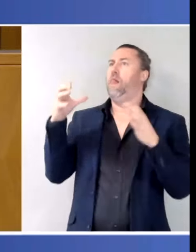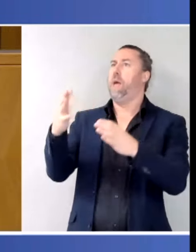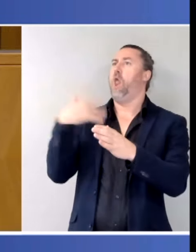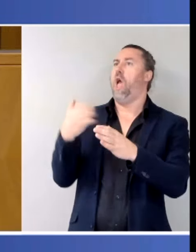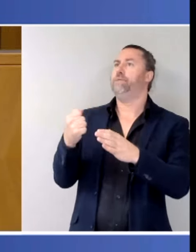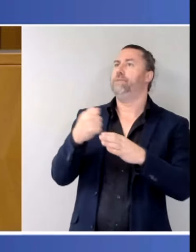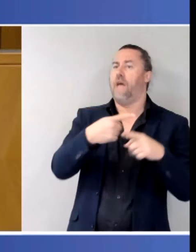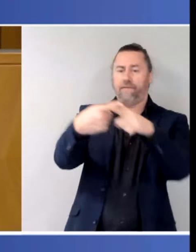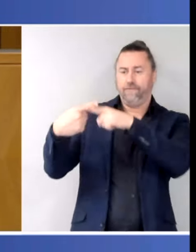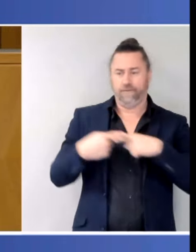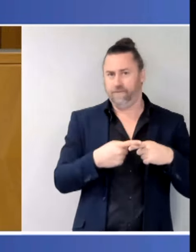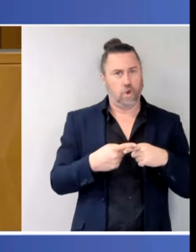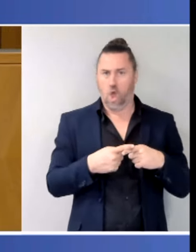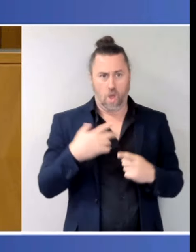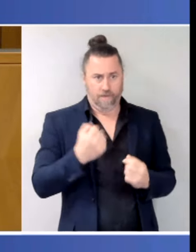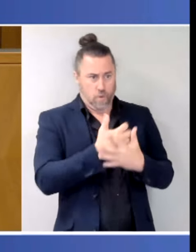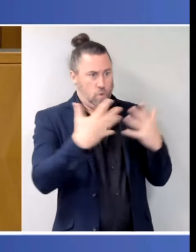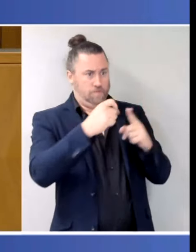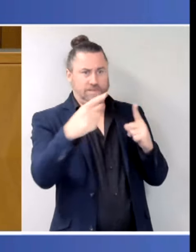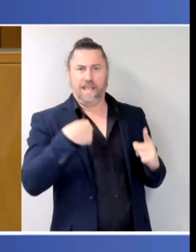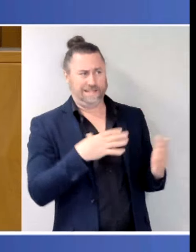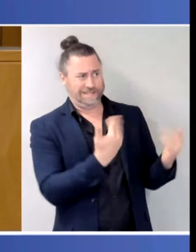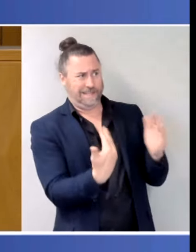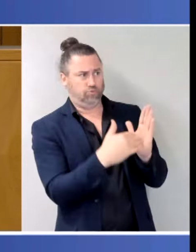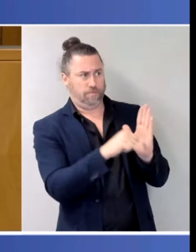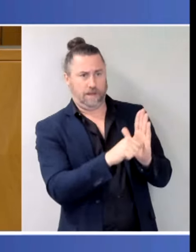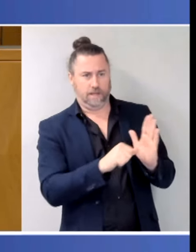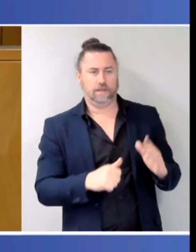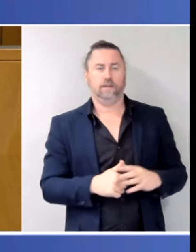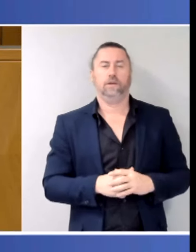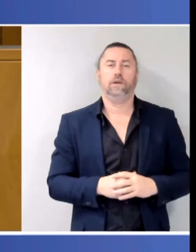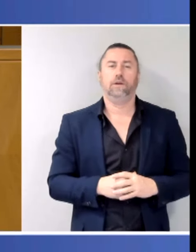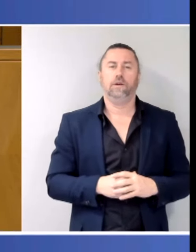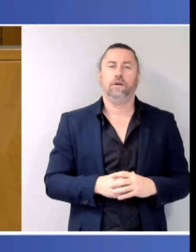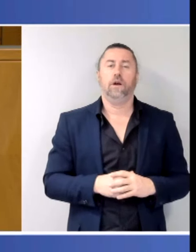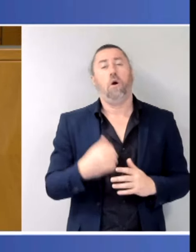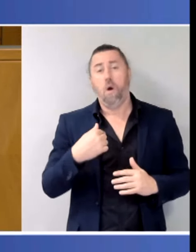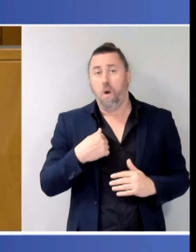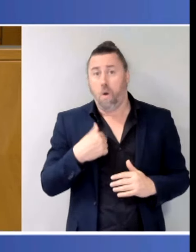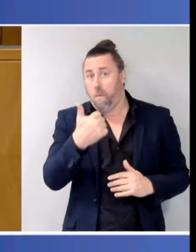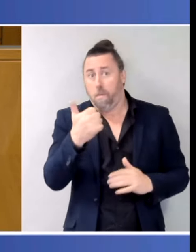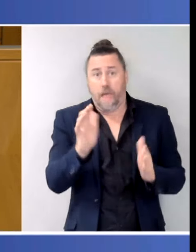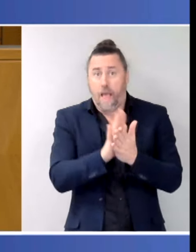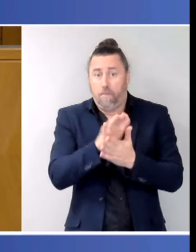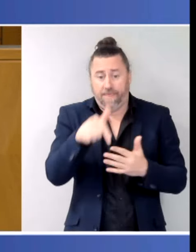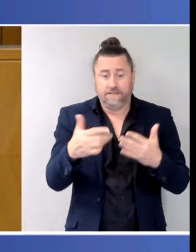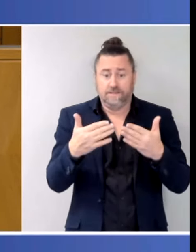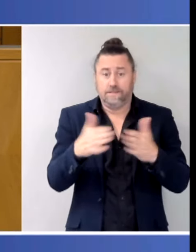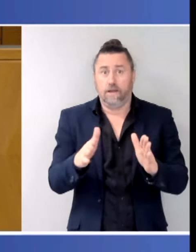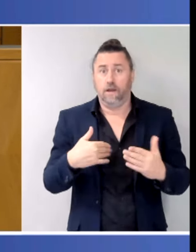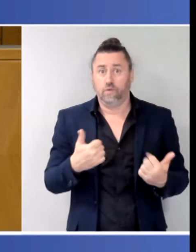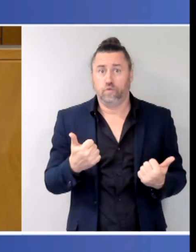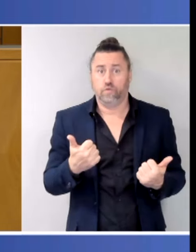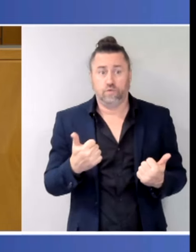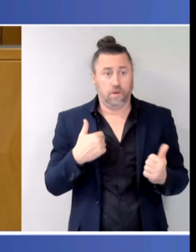important start. And we're looking forward to continuing to work with our federal counterparts